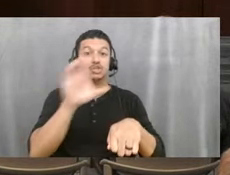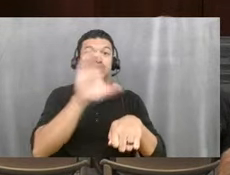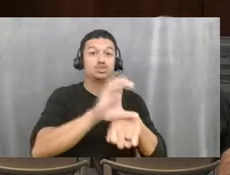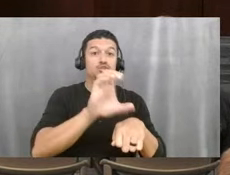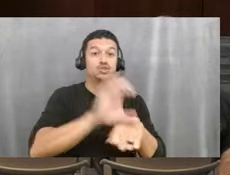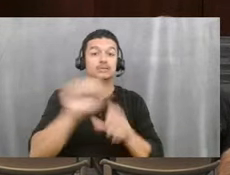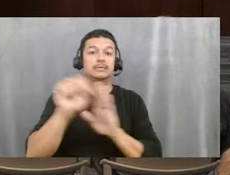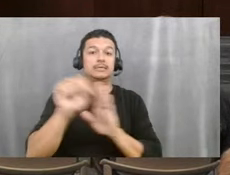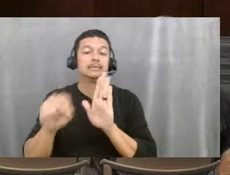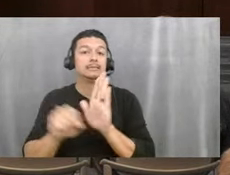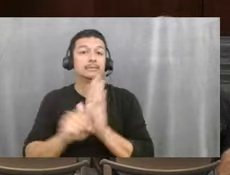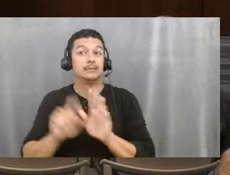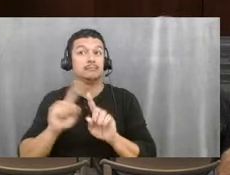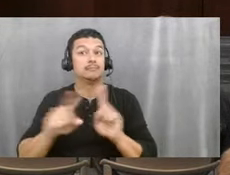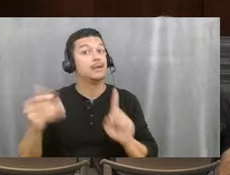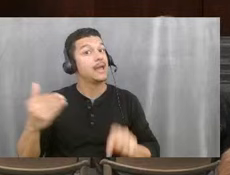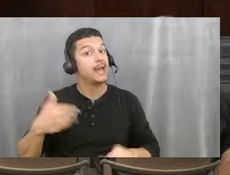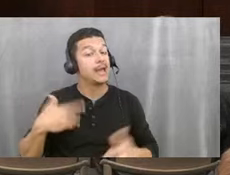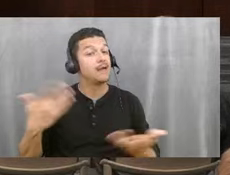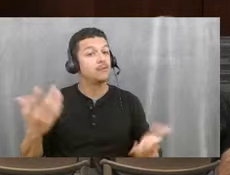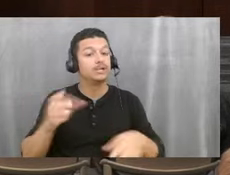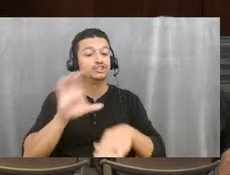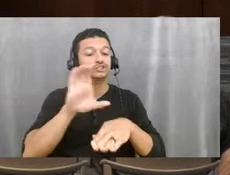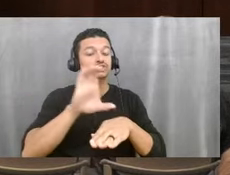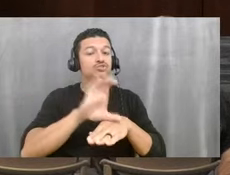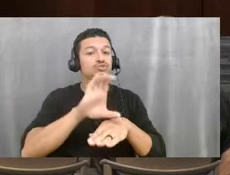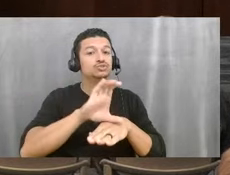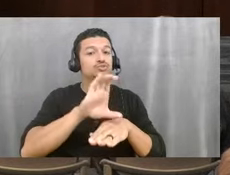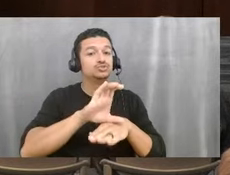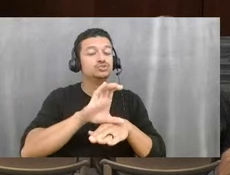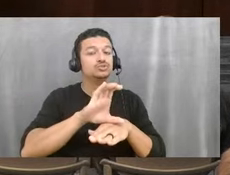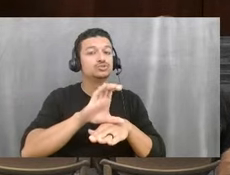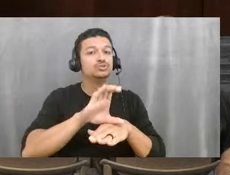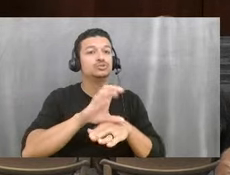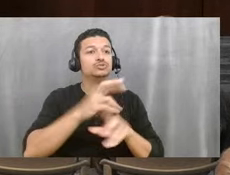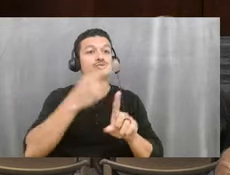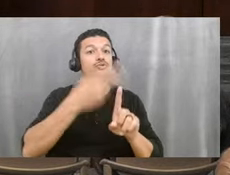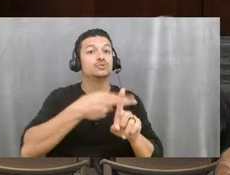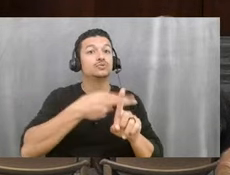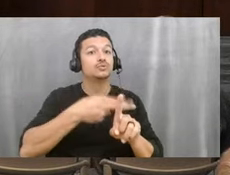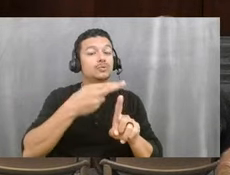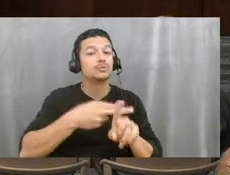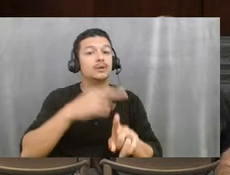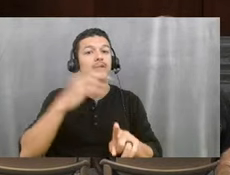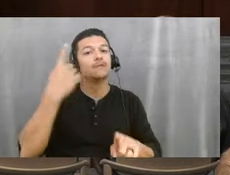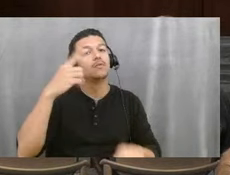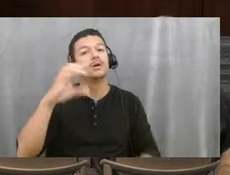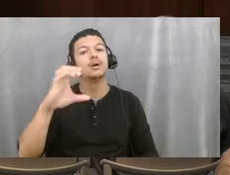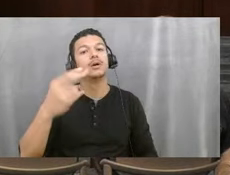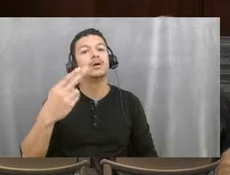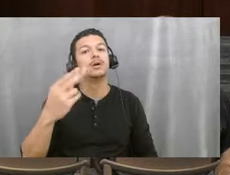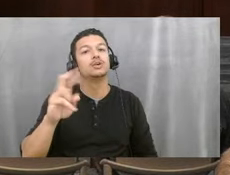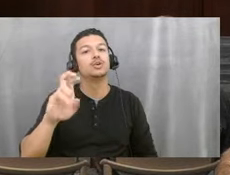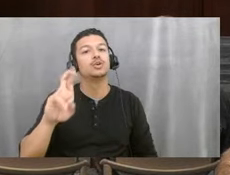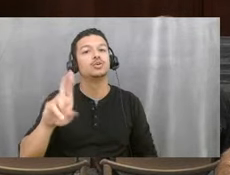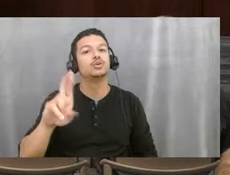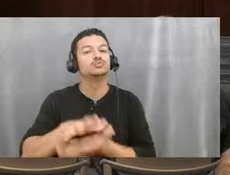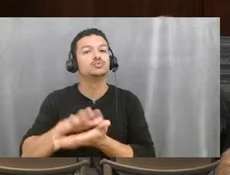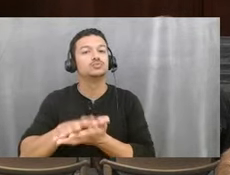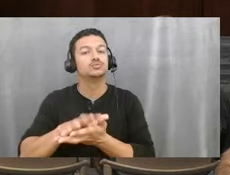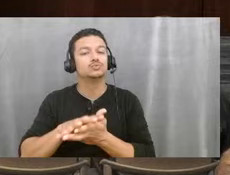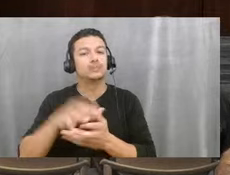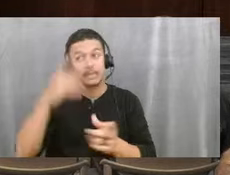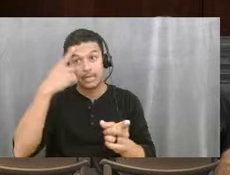a church that has space to rent out to a charter school and the agreement is to